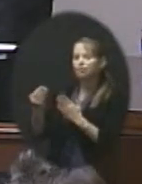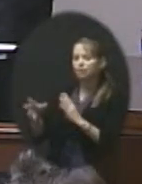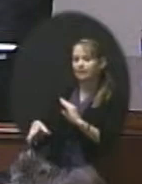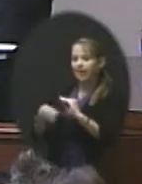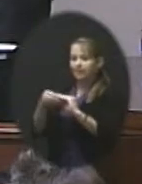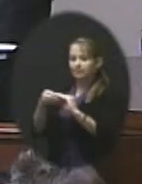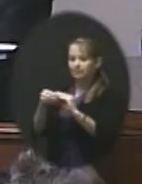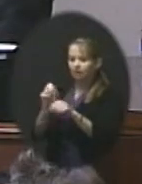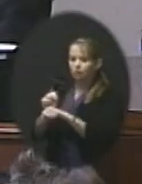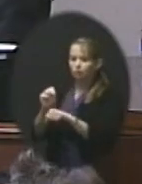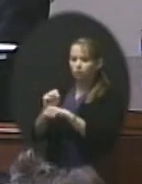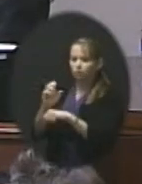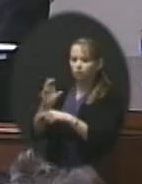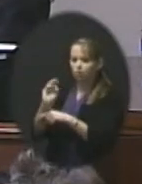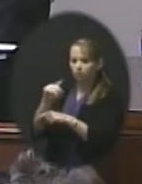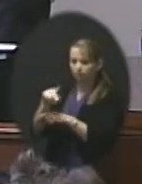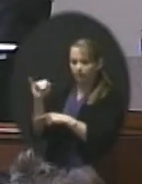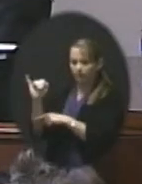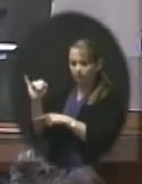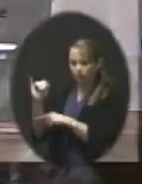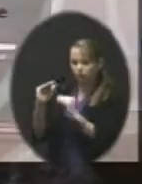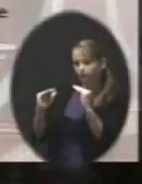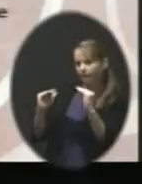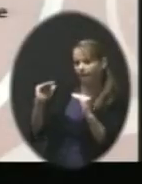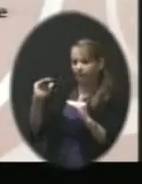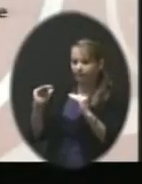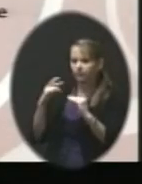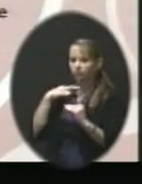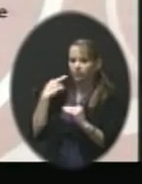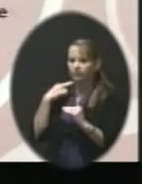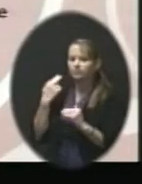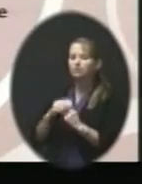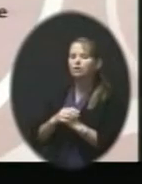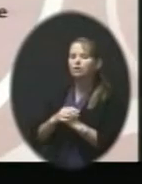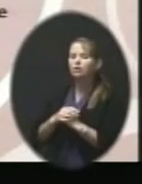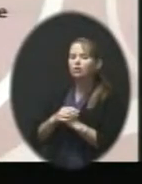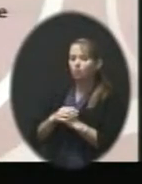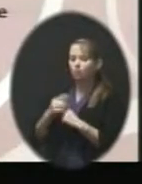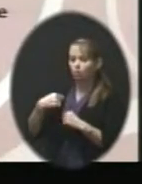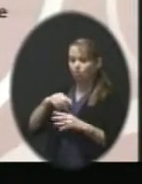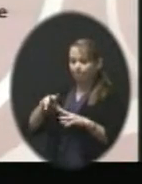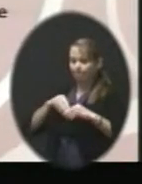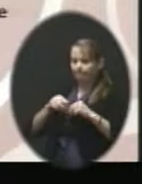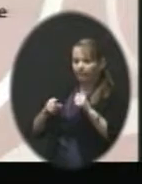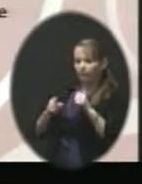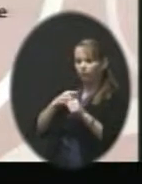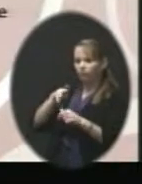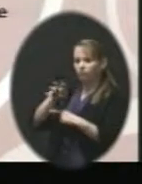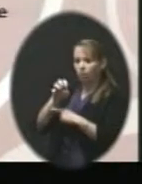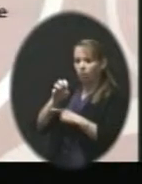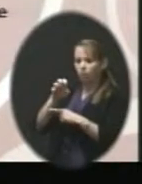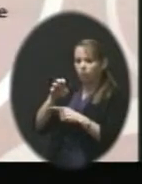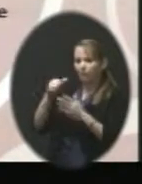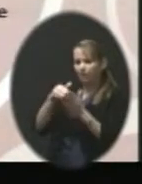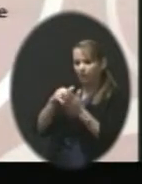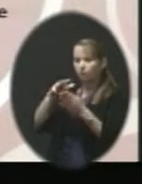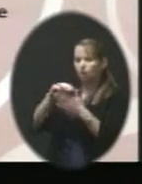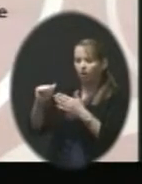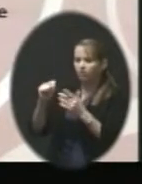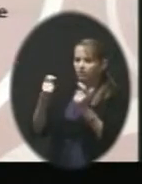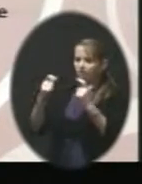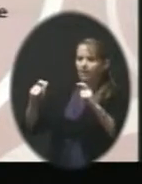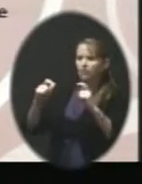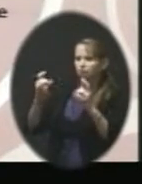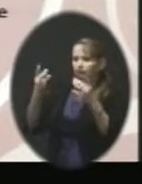insurance. So we kind of balance that risk. We take on the first $400,000 of a major incident